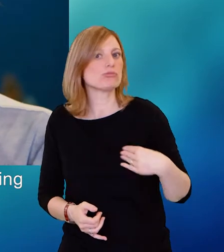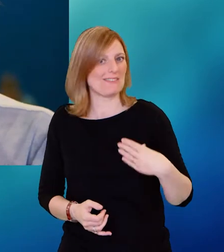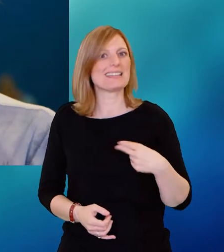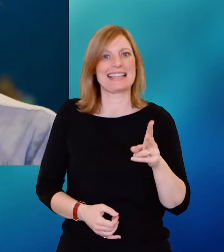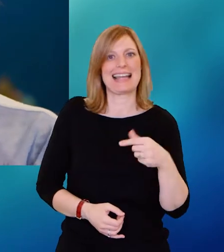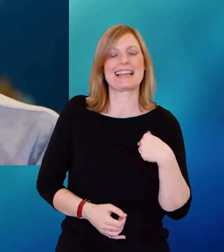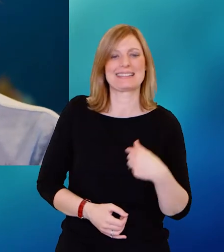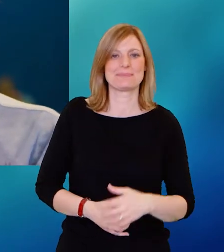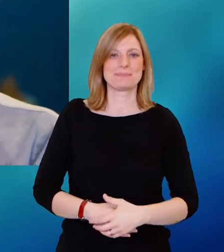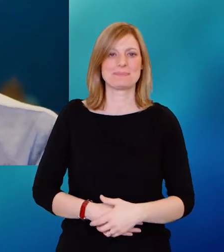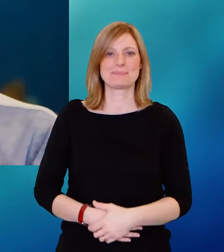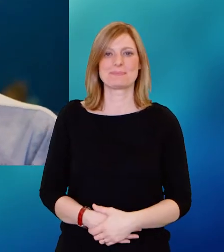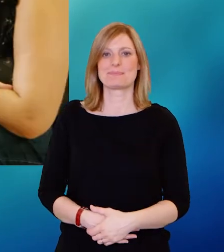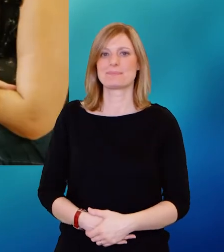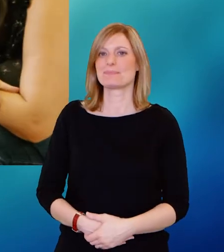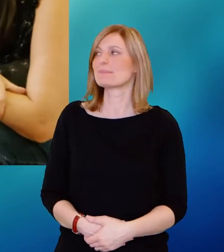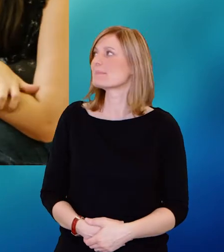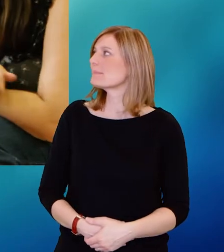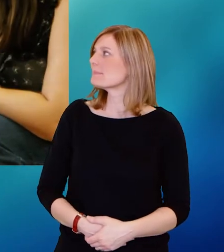breastfeeding with my new baby.